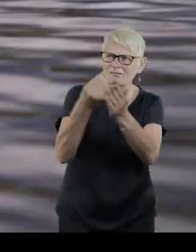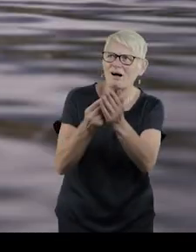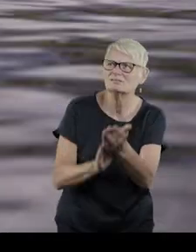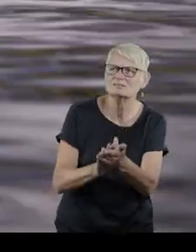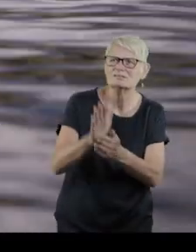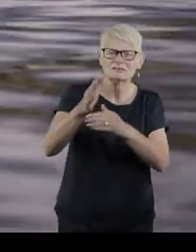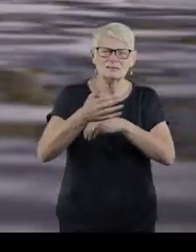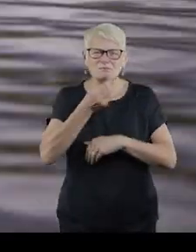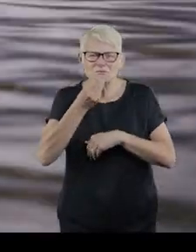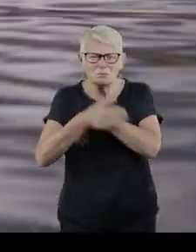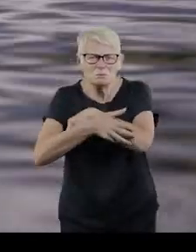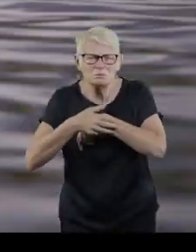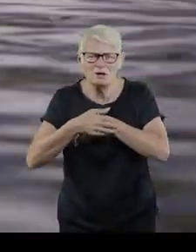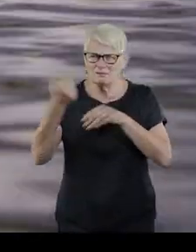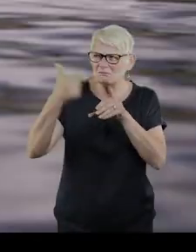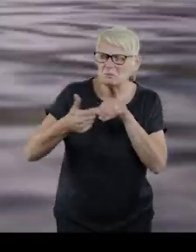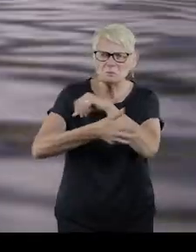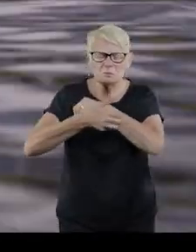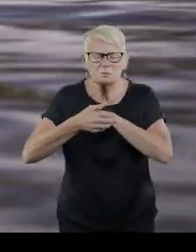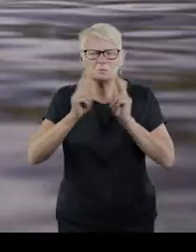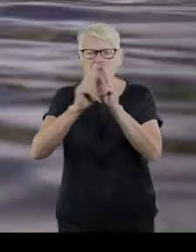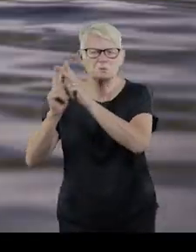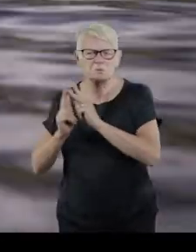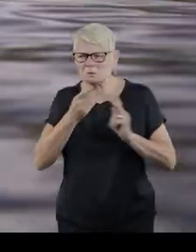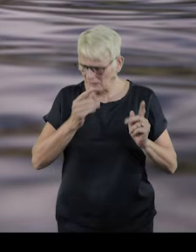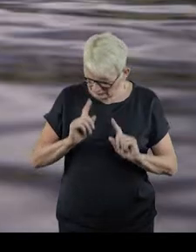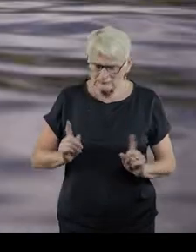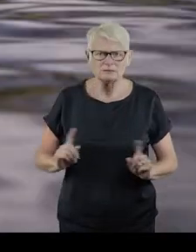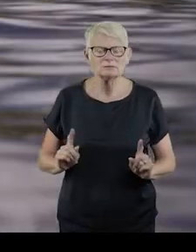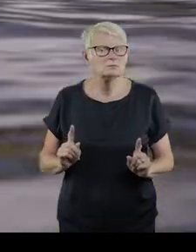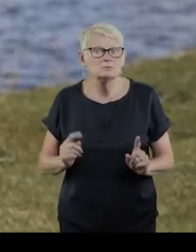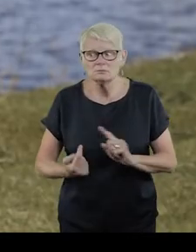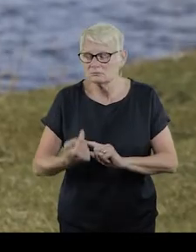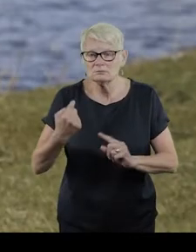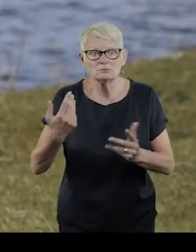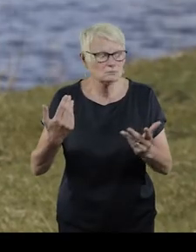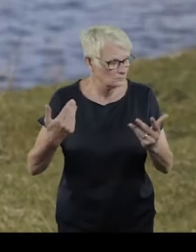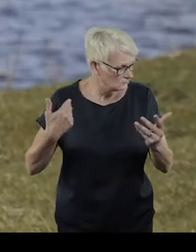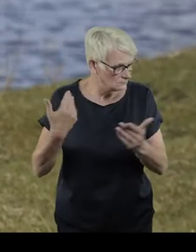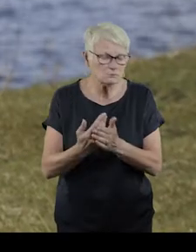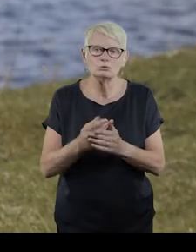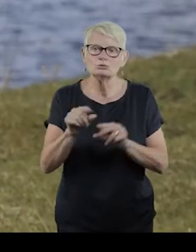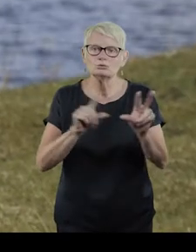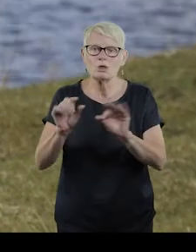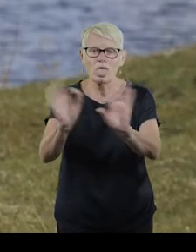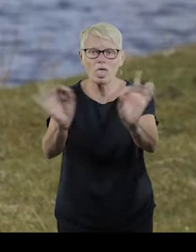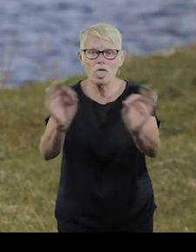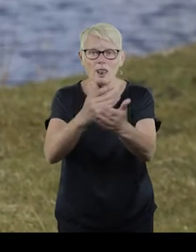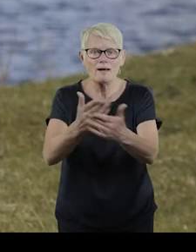poverty, finally washed up at his door? When there were no choices left to make?